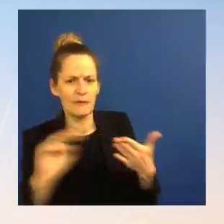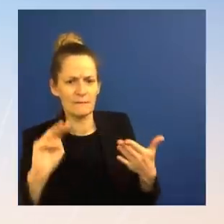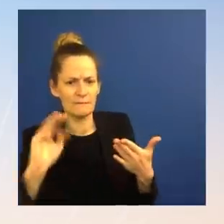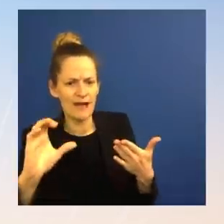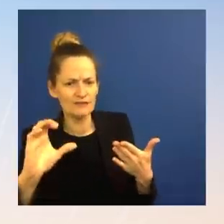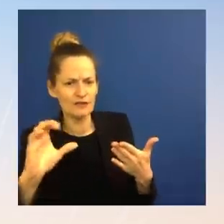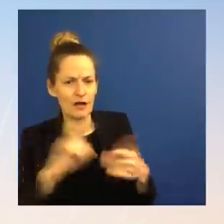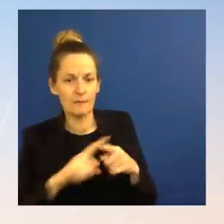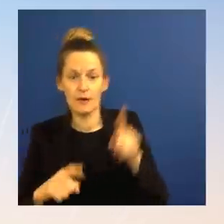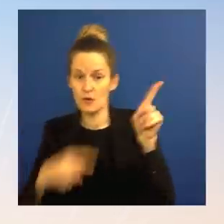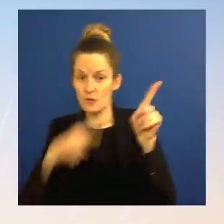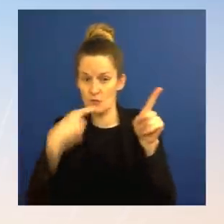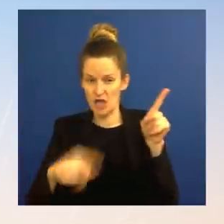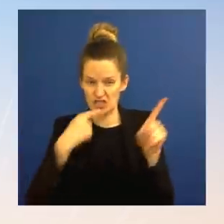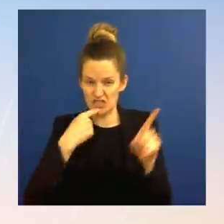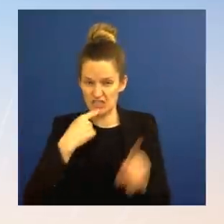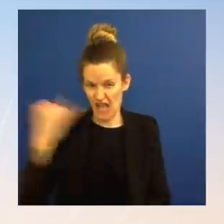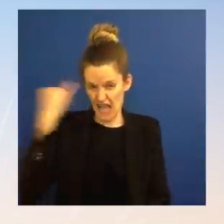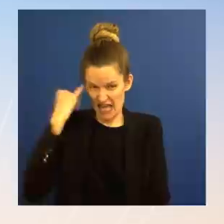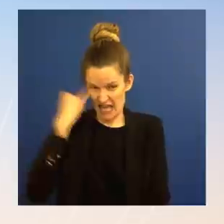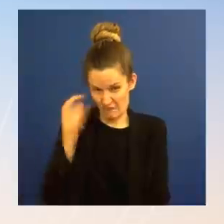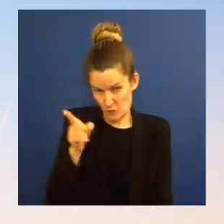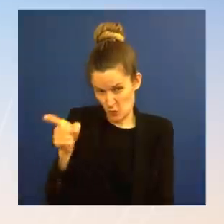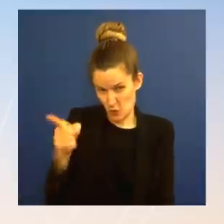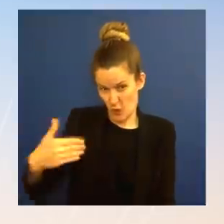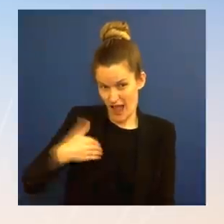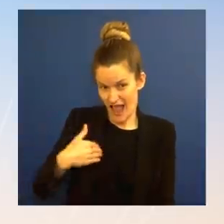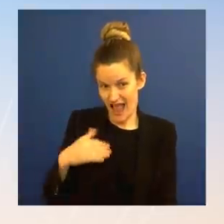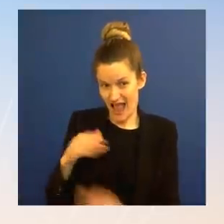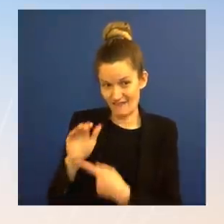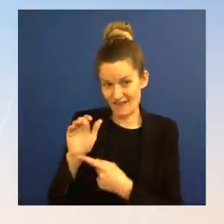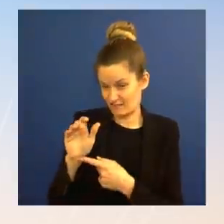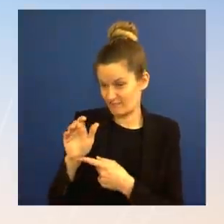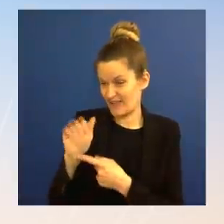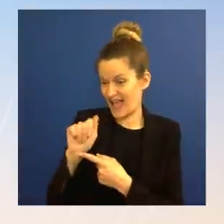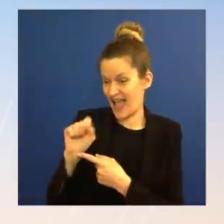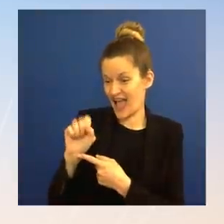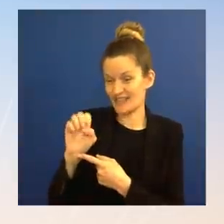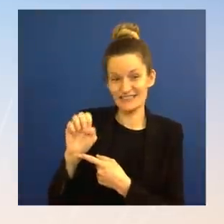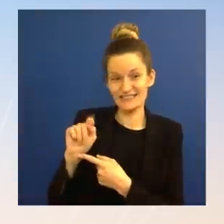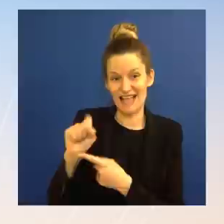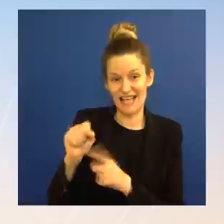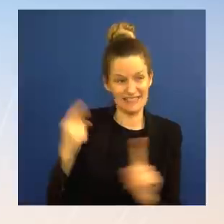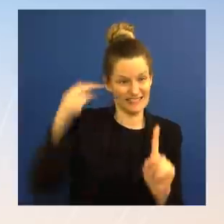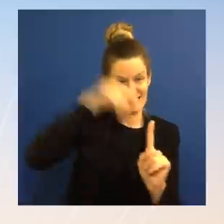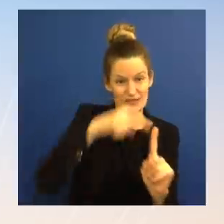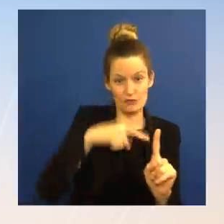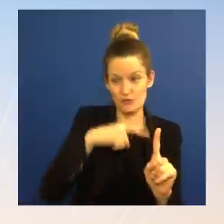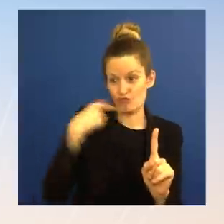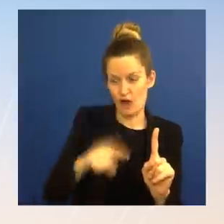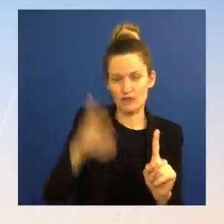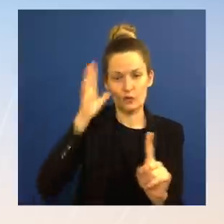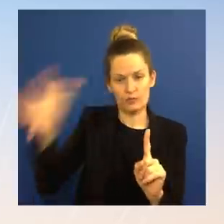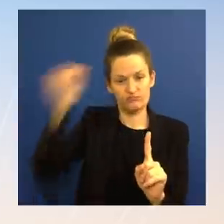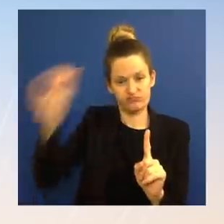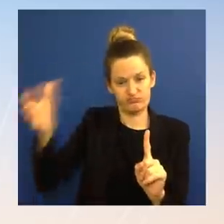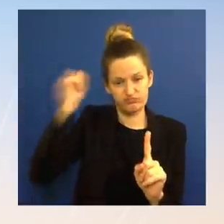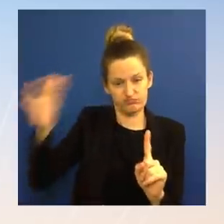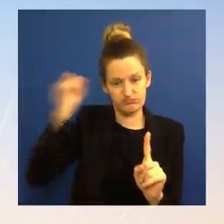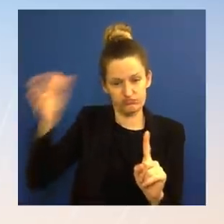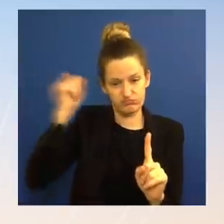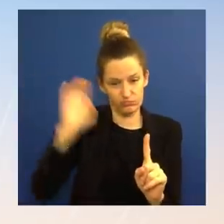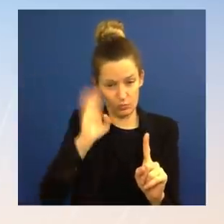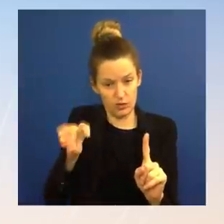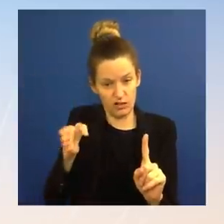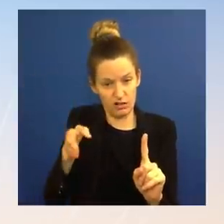react to that? I know they are all private companies, but basically declaring that they're going to nationalize these assets, according to the Russians.